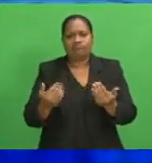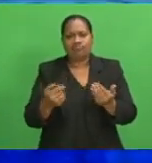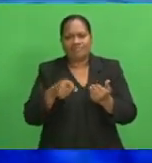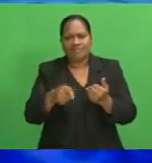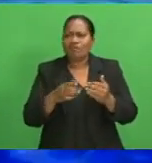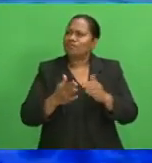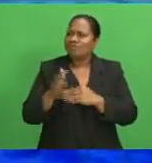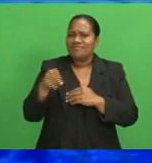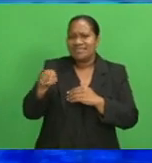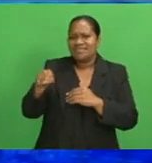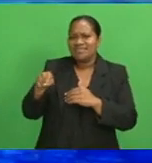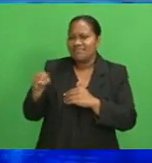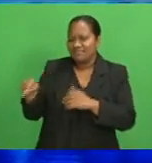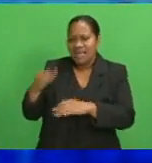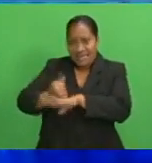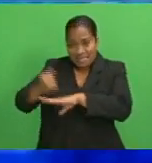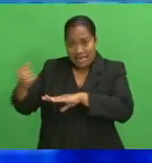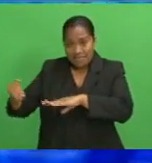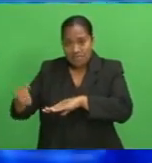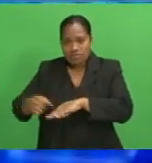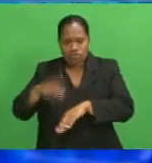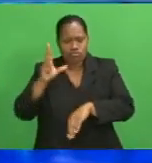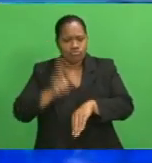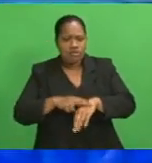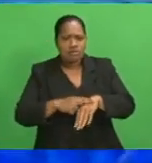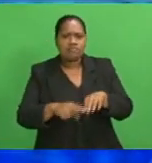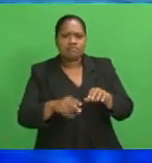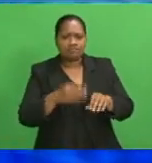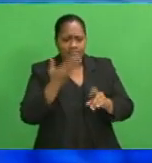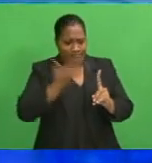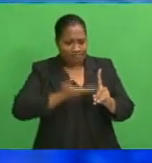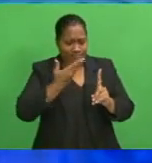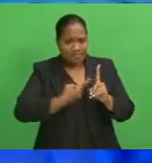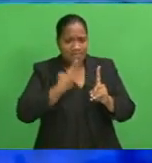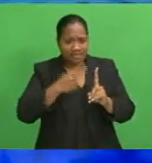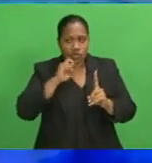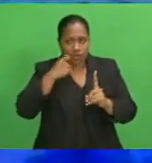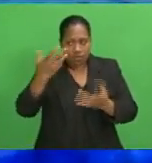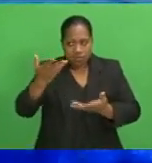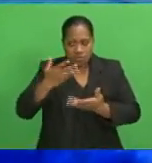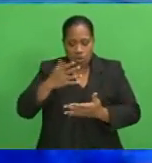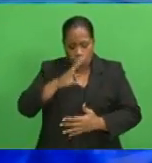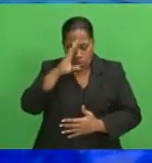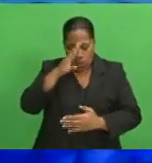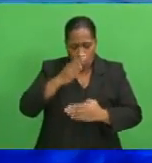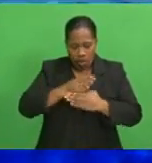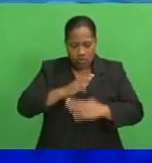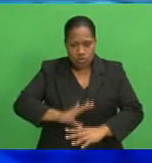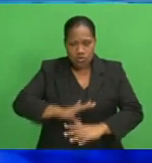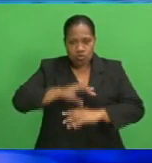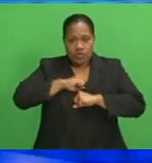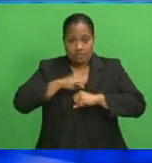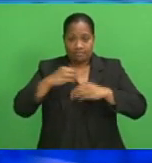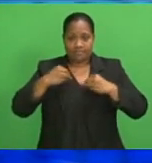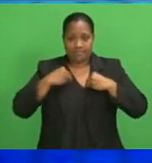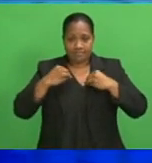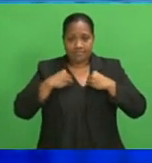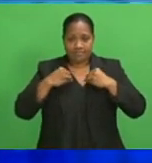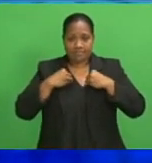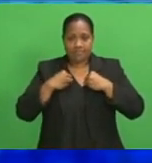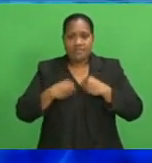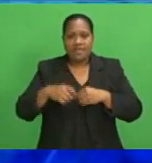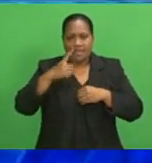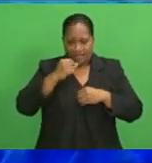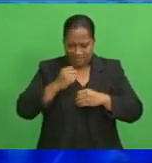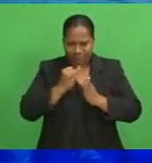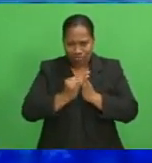the government. President Dr. Ram Raju says this will bring back hope and confidence to the business sector and revitalize our industries.